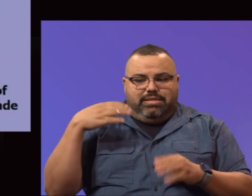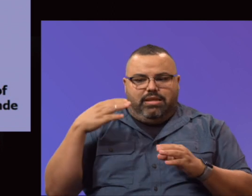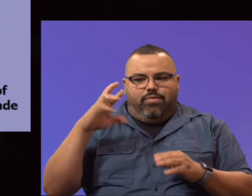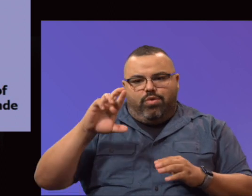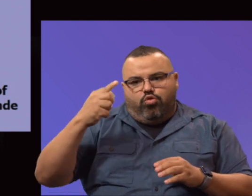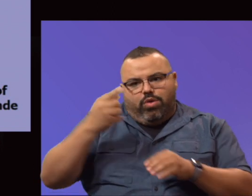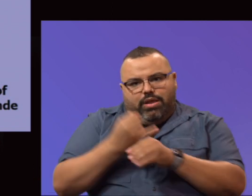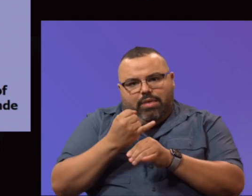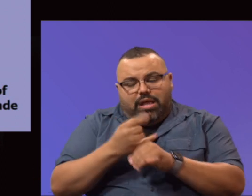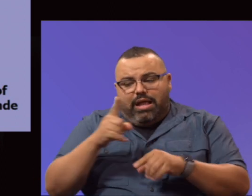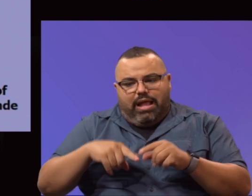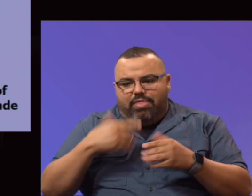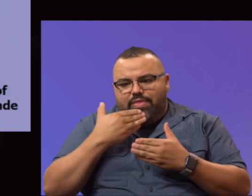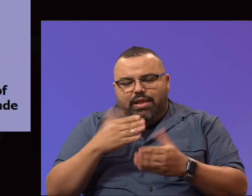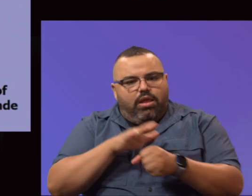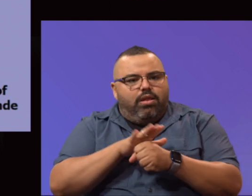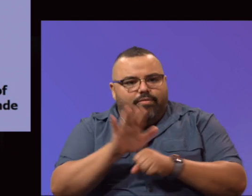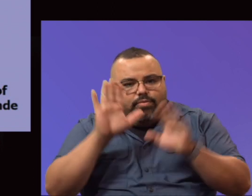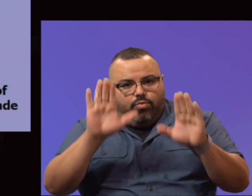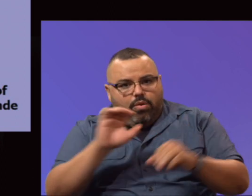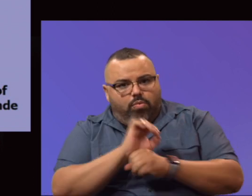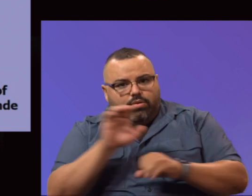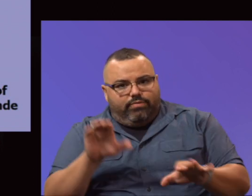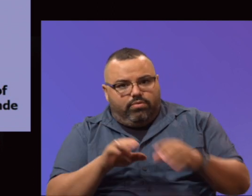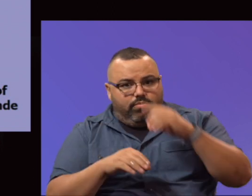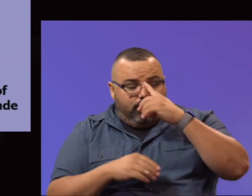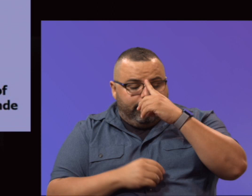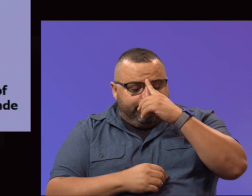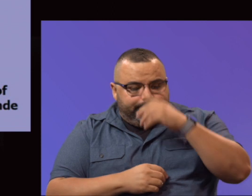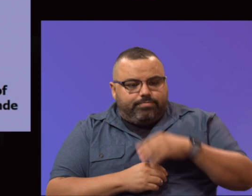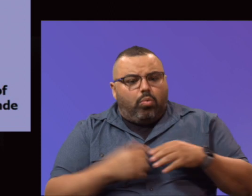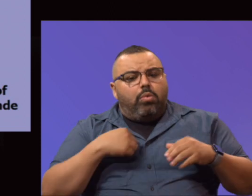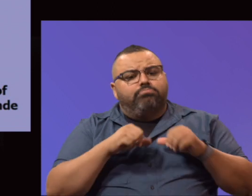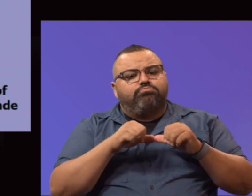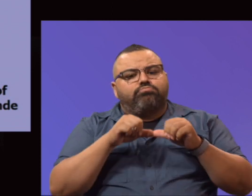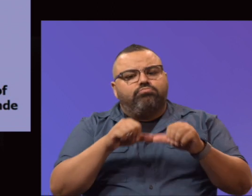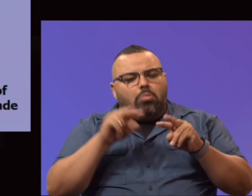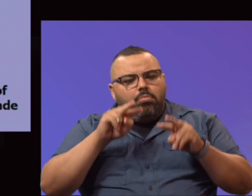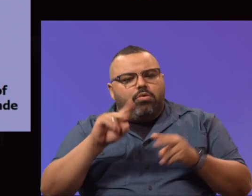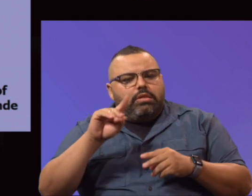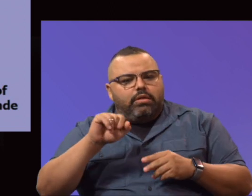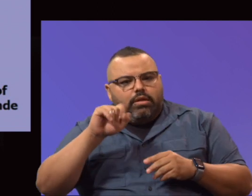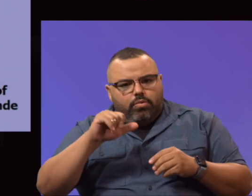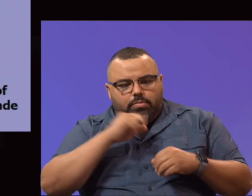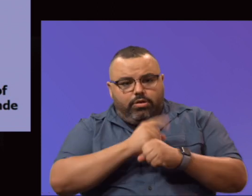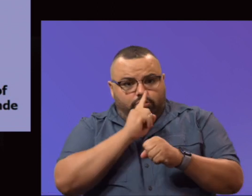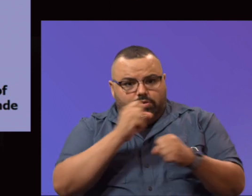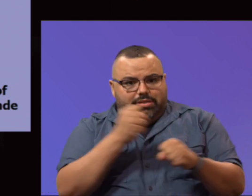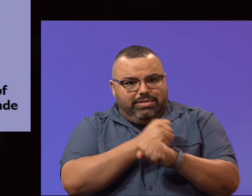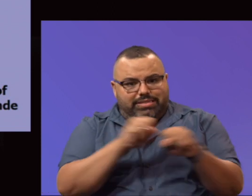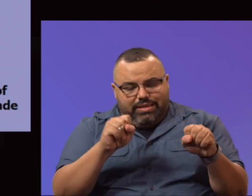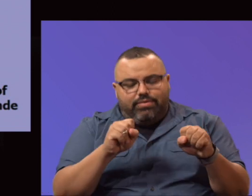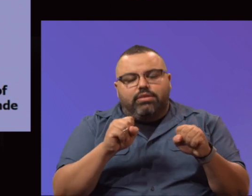Can't thank this team enough for the great work that they've done. We will continue to monitor the data. We will ensure the safety security